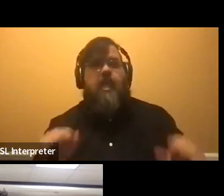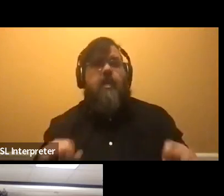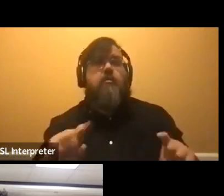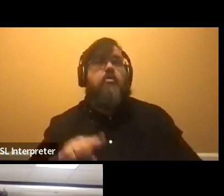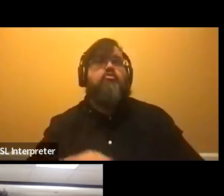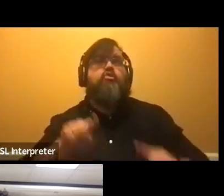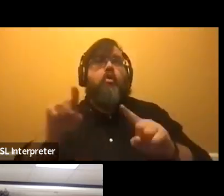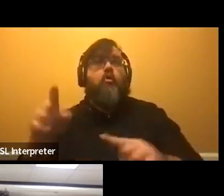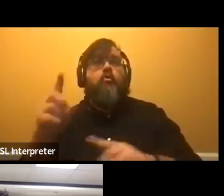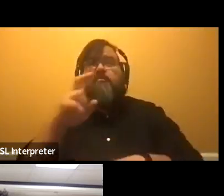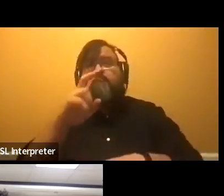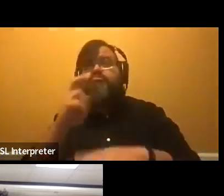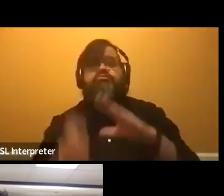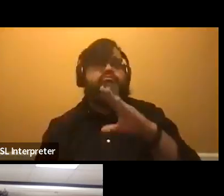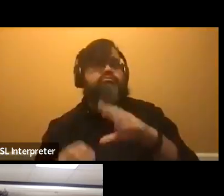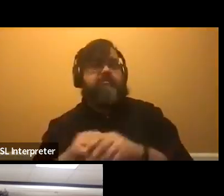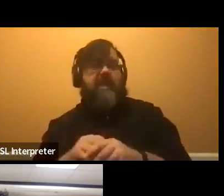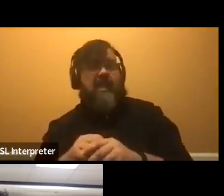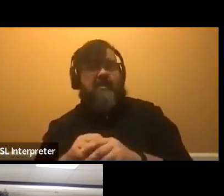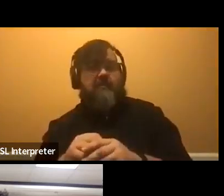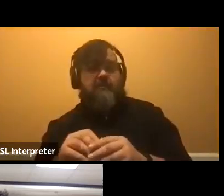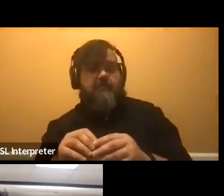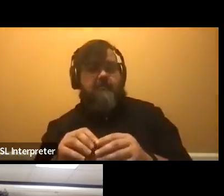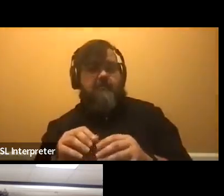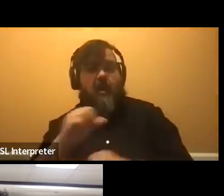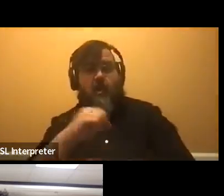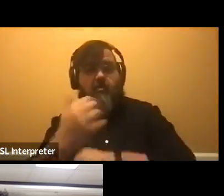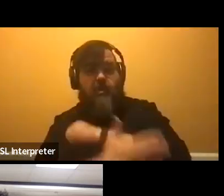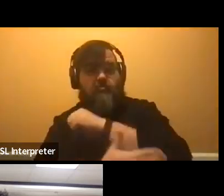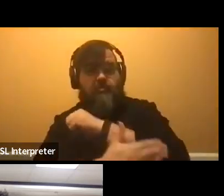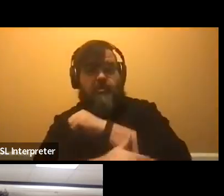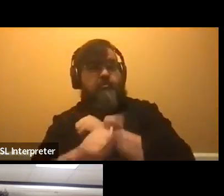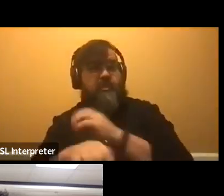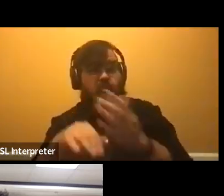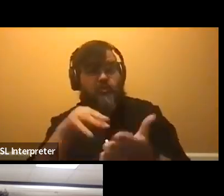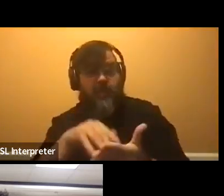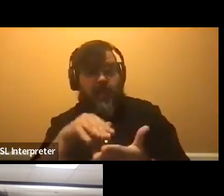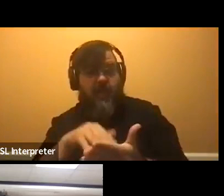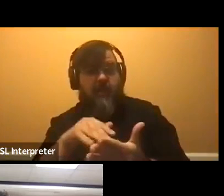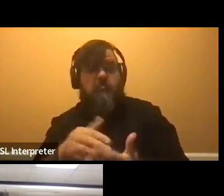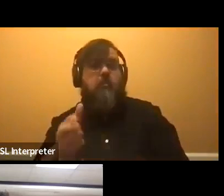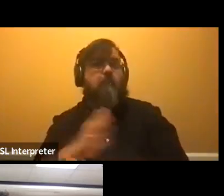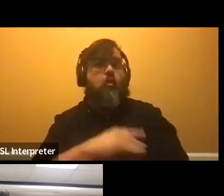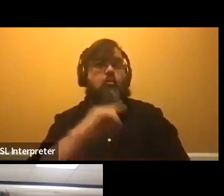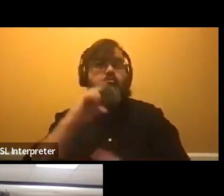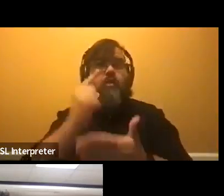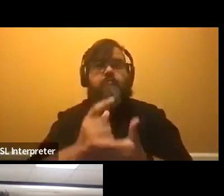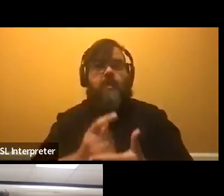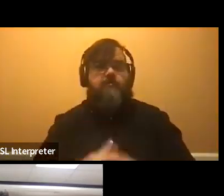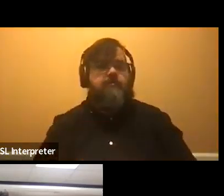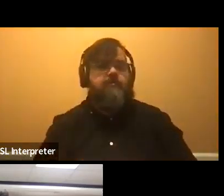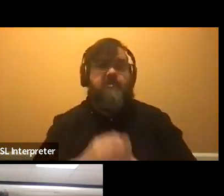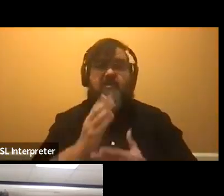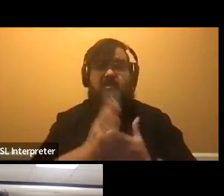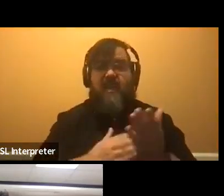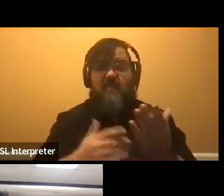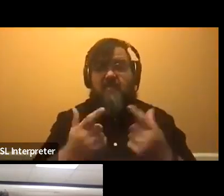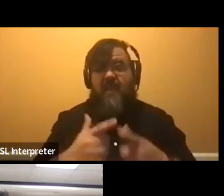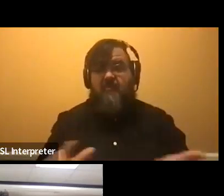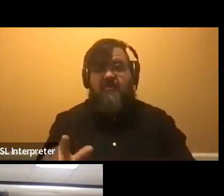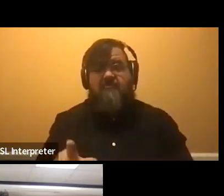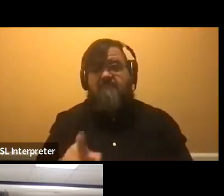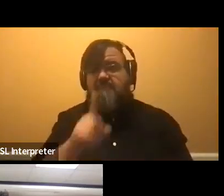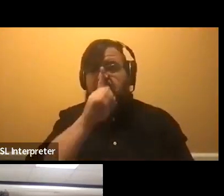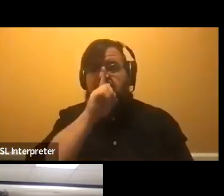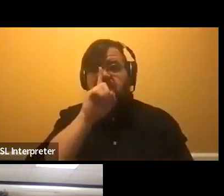learning a language. Sometimes you need to have studied a bit of that language before for some of the languages. don't have to have any previous